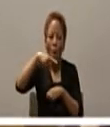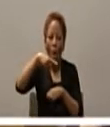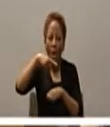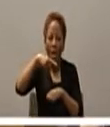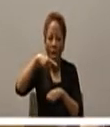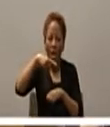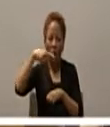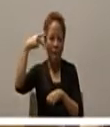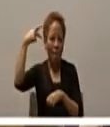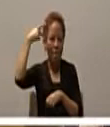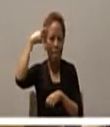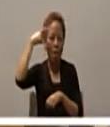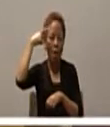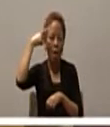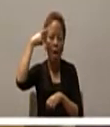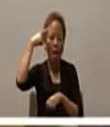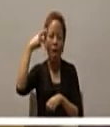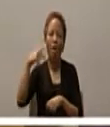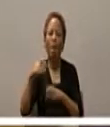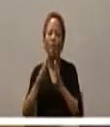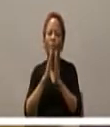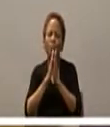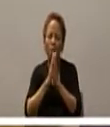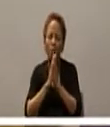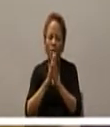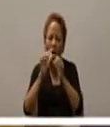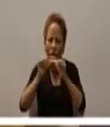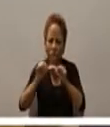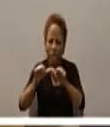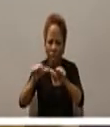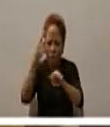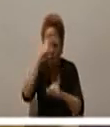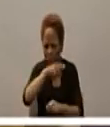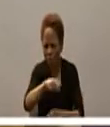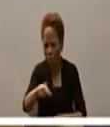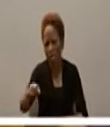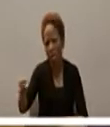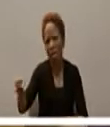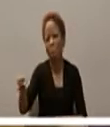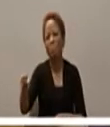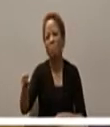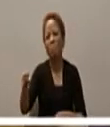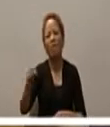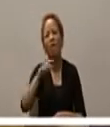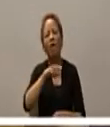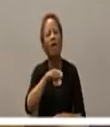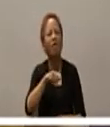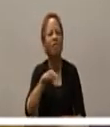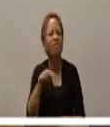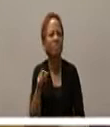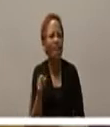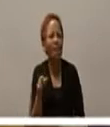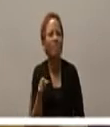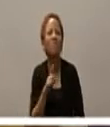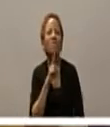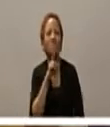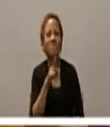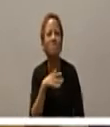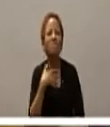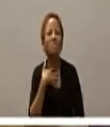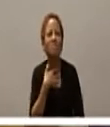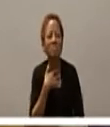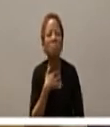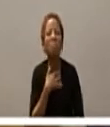pray for them how reassuring it was for them and how reassuring and a reminder to all of us